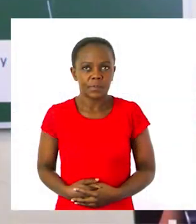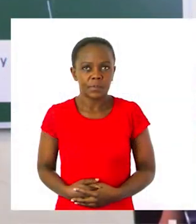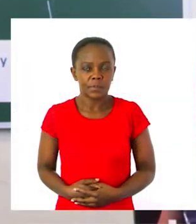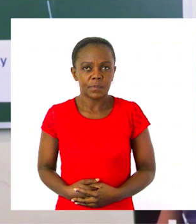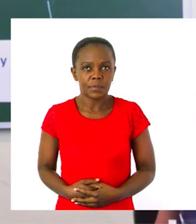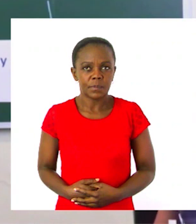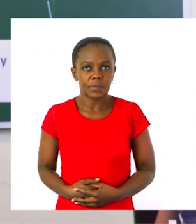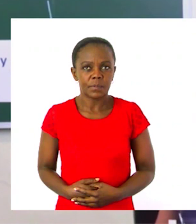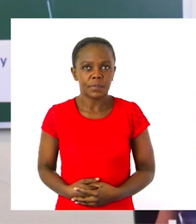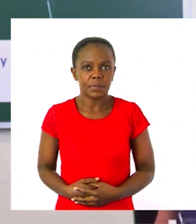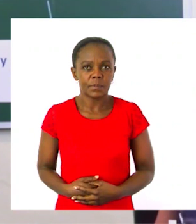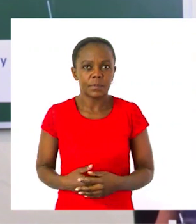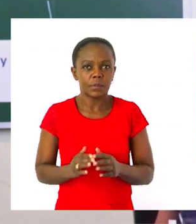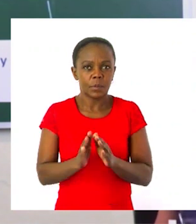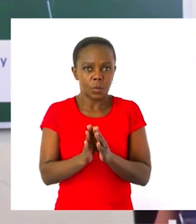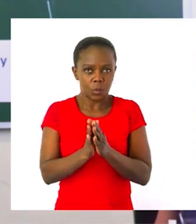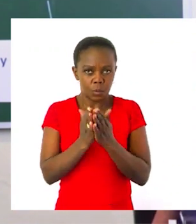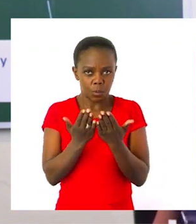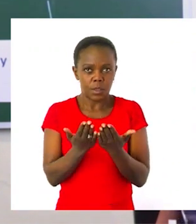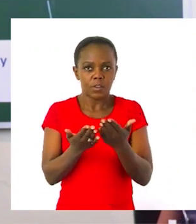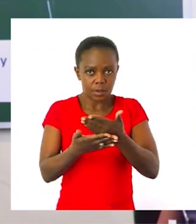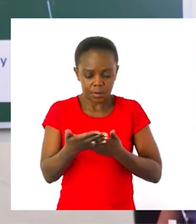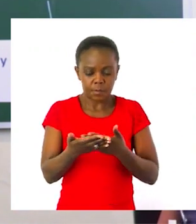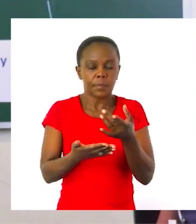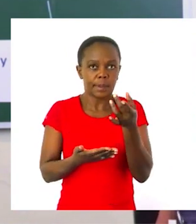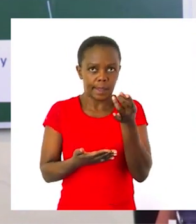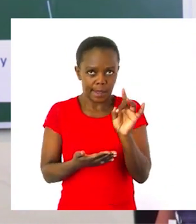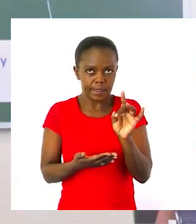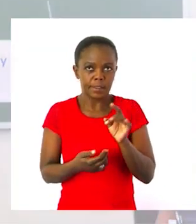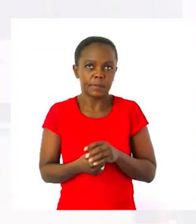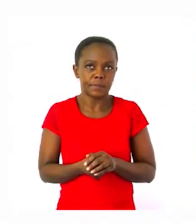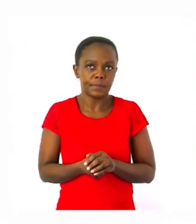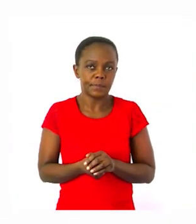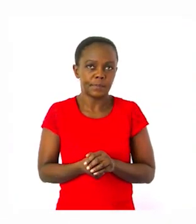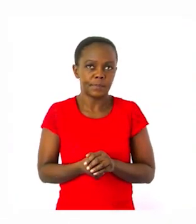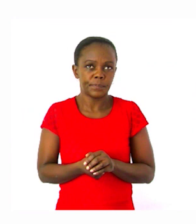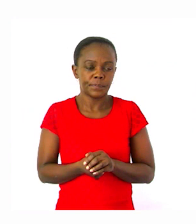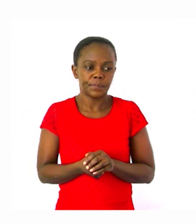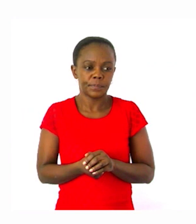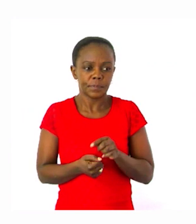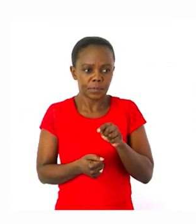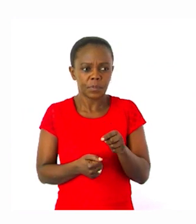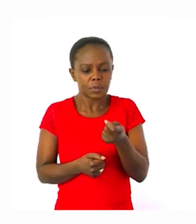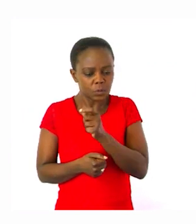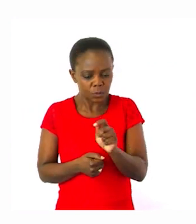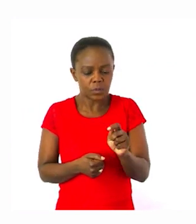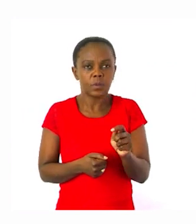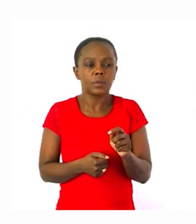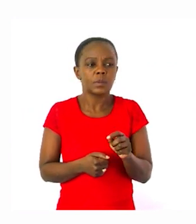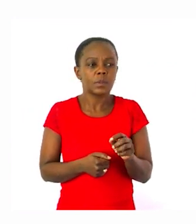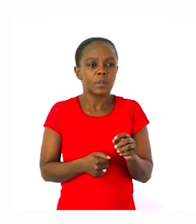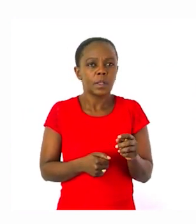Now we are on page eight, where we are going to fill in the missing days of the week.